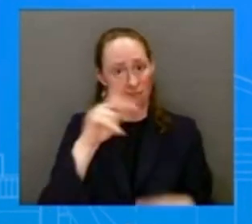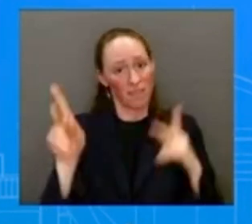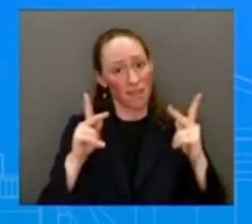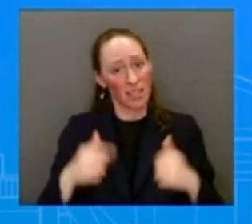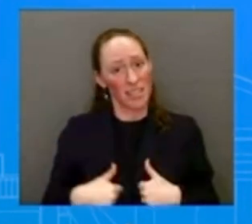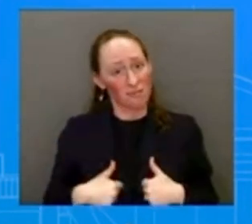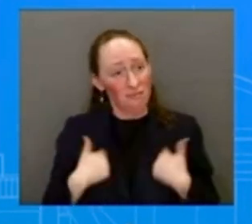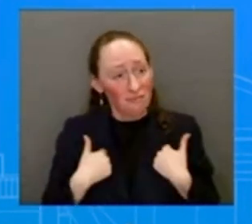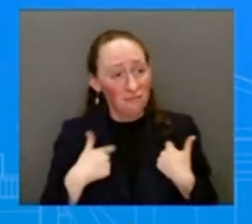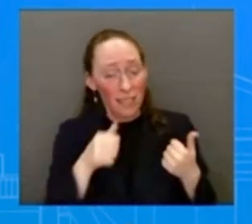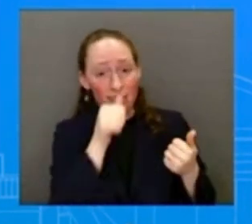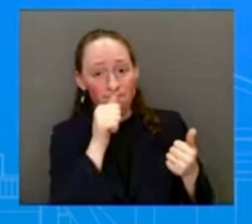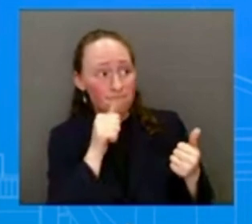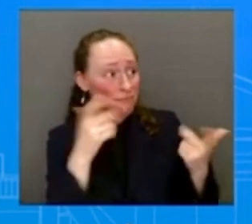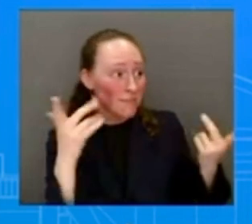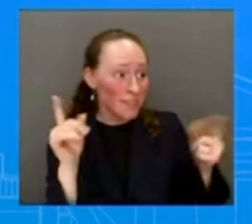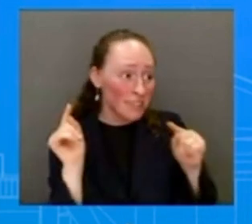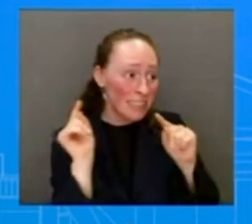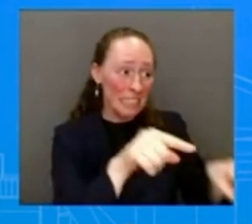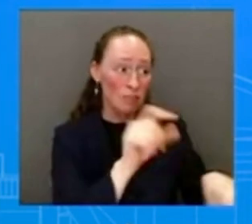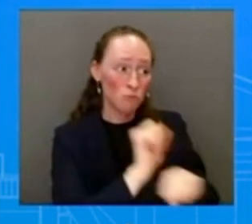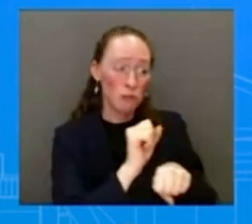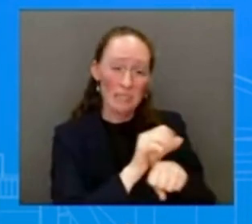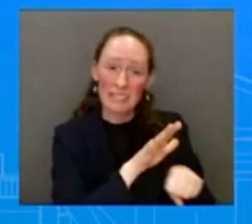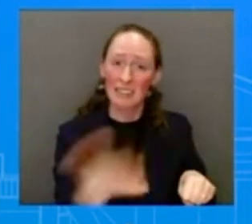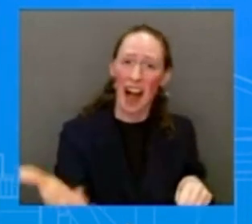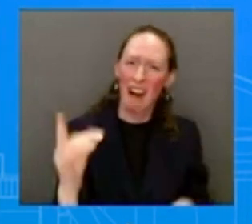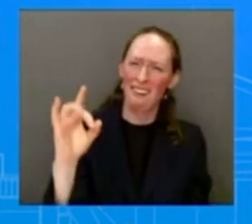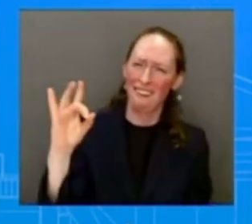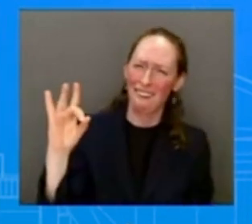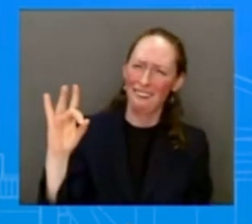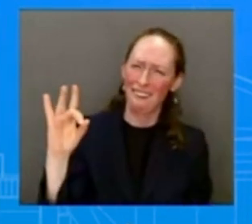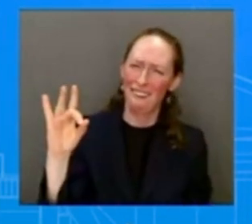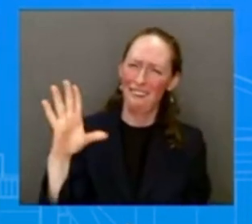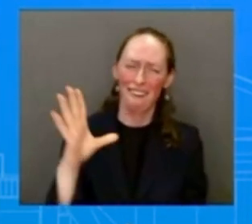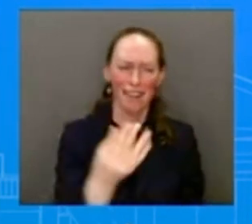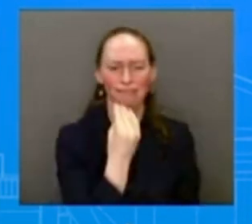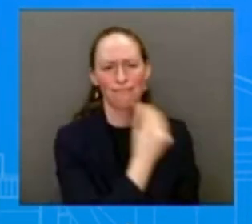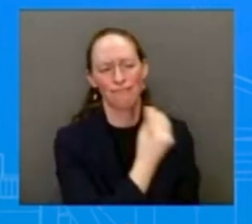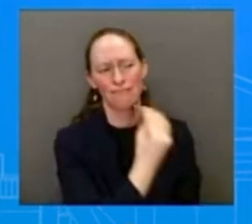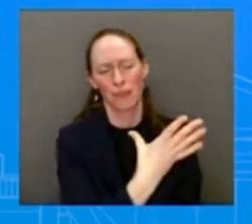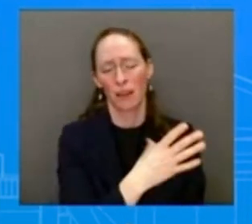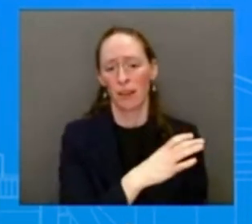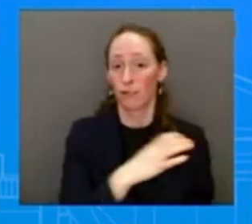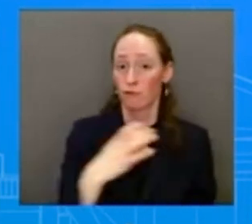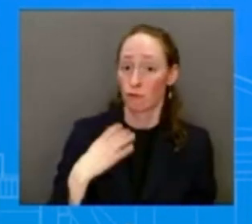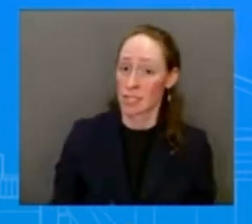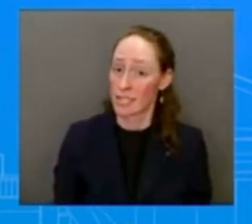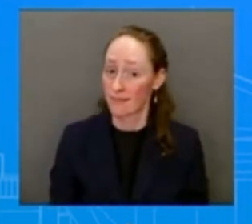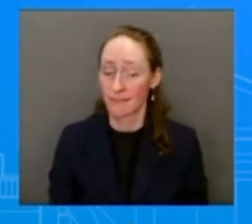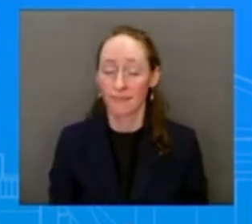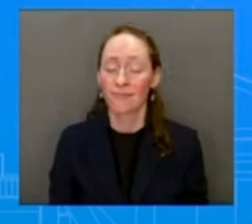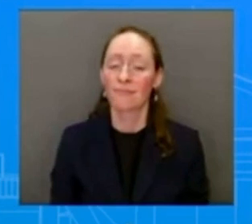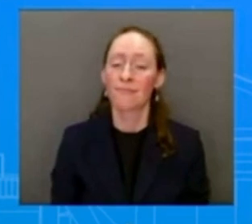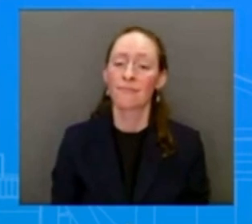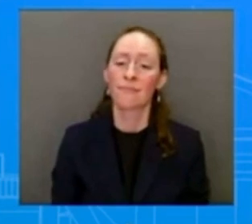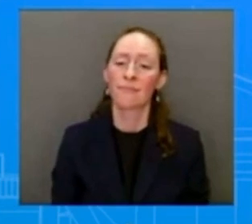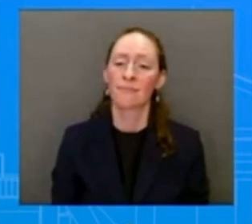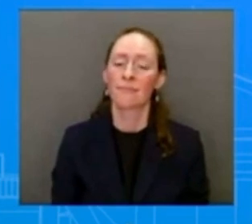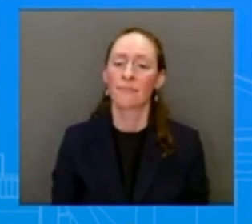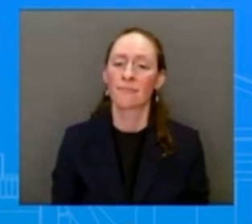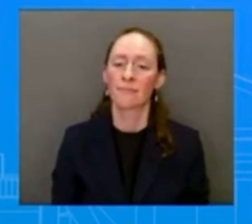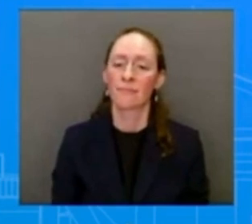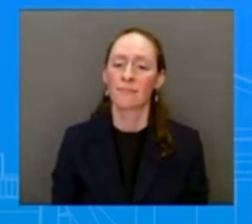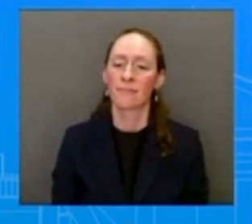And Congress needs to act. If I could just ask about, in Israel, before you got out here, Prime Minister Netanyahu announced his